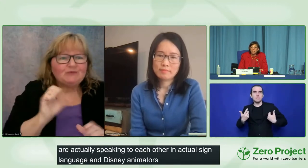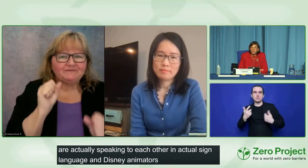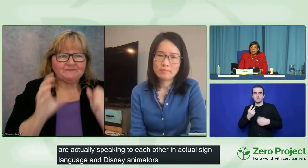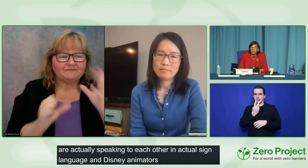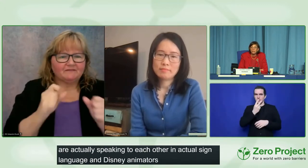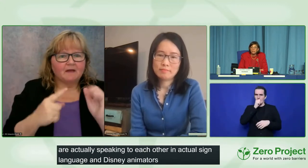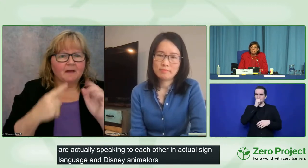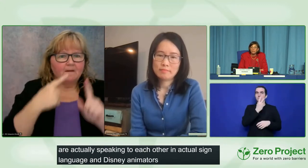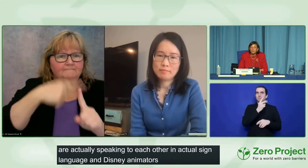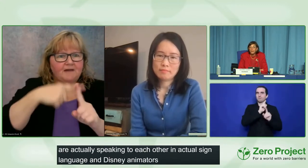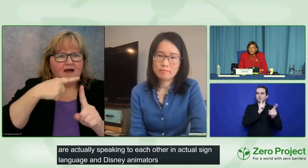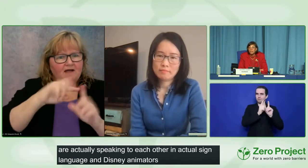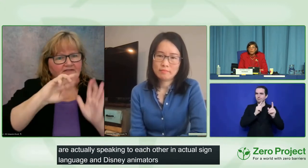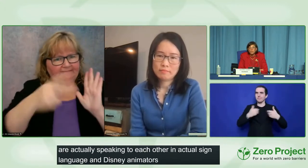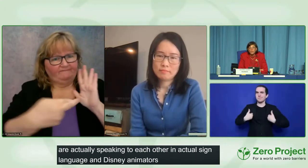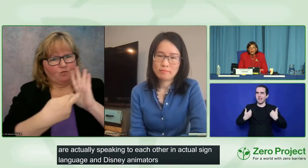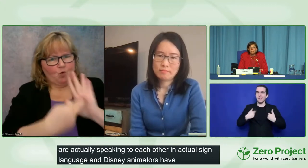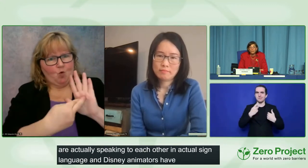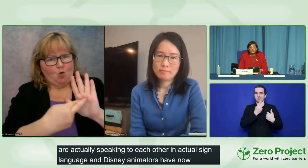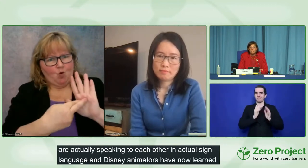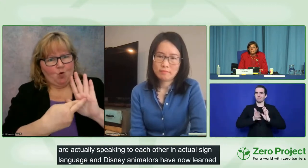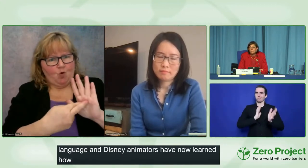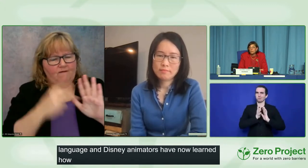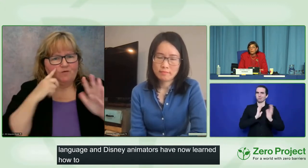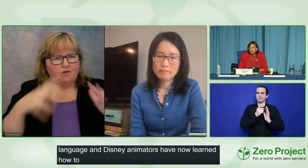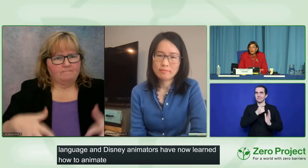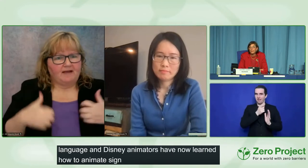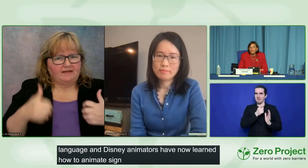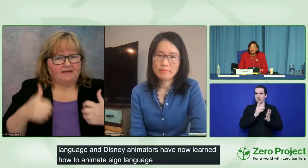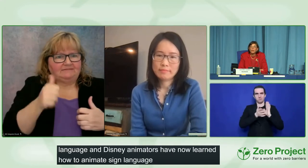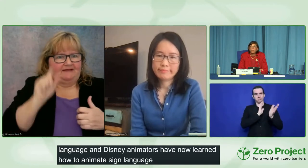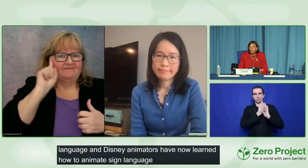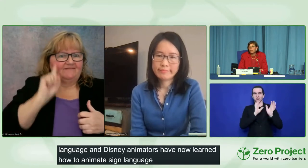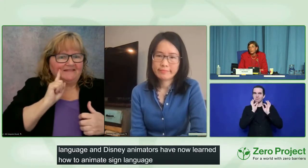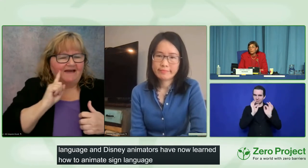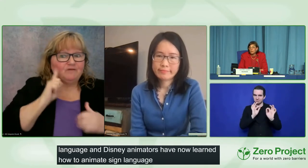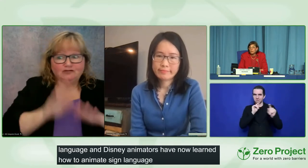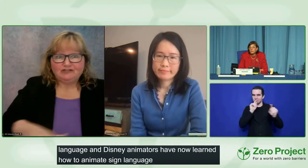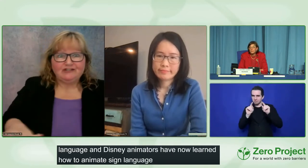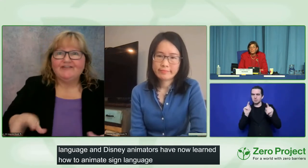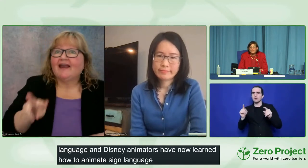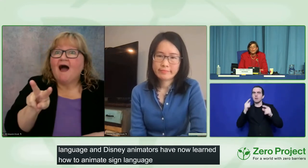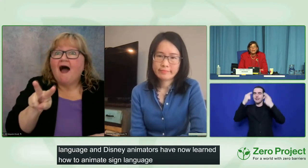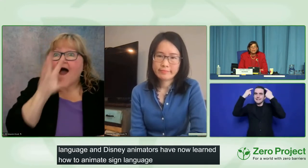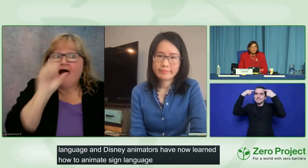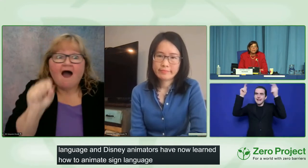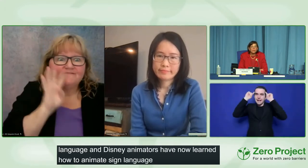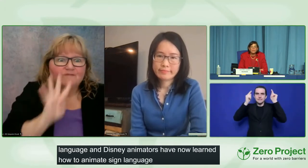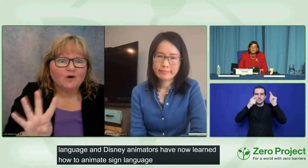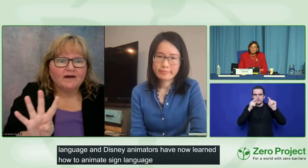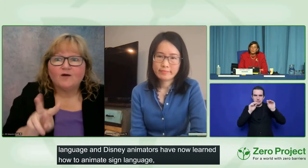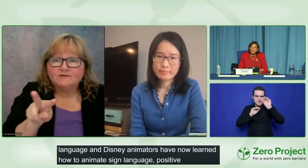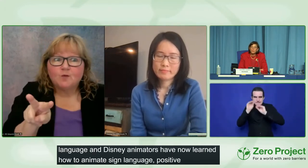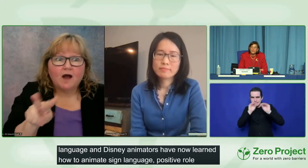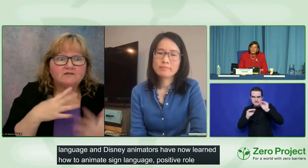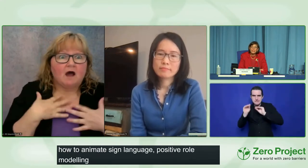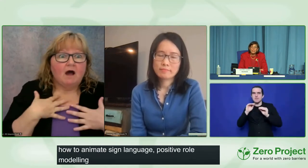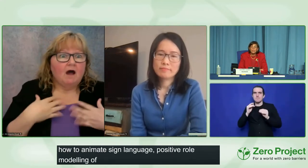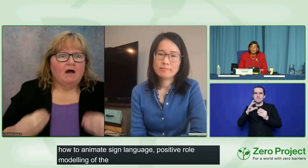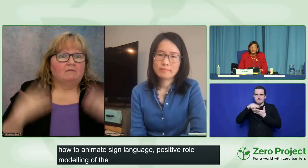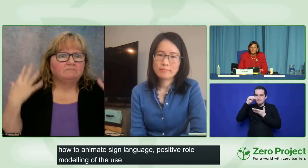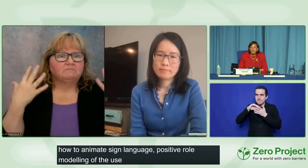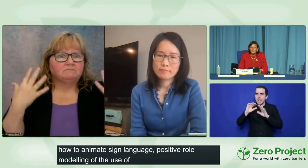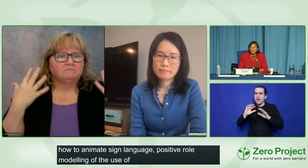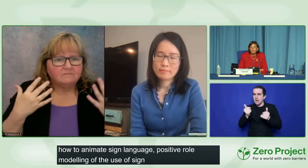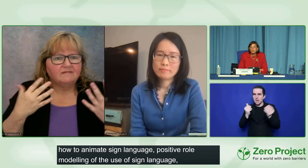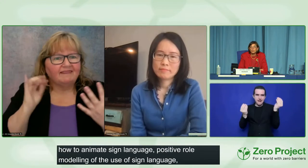use of sign language for monkeys who are deaf for children's programming for four-year-olds. And so this is one way